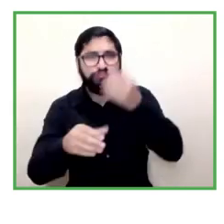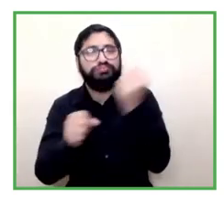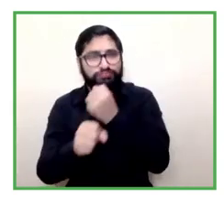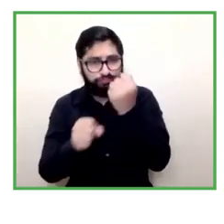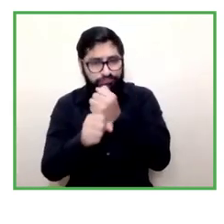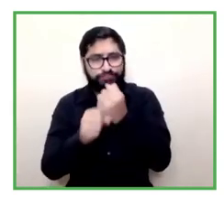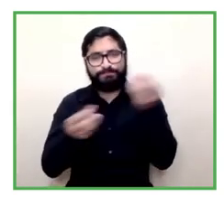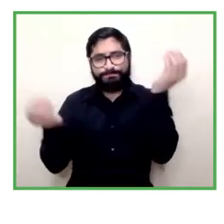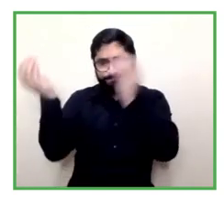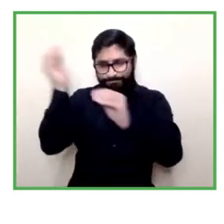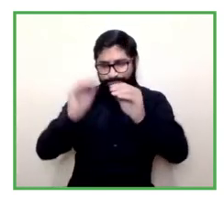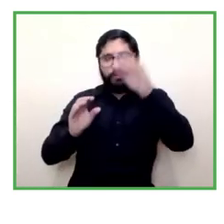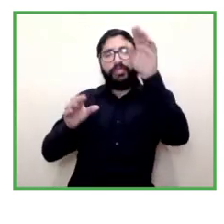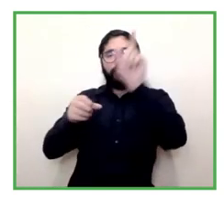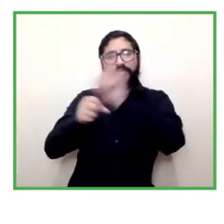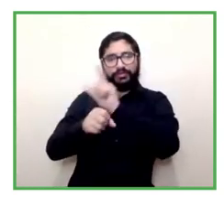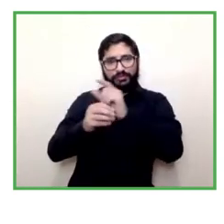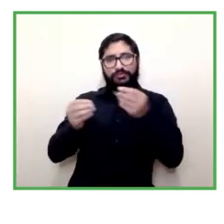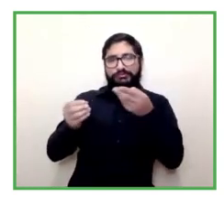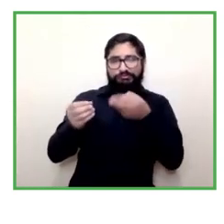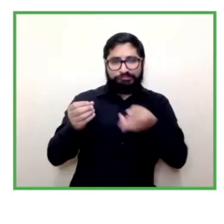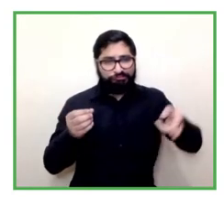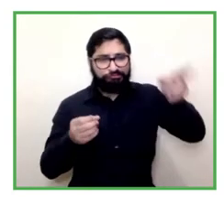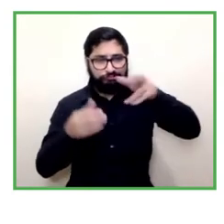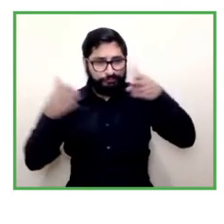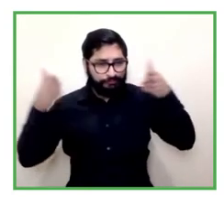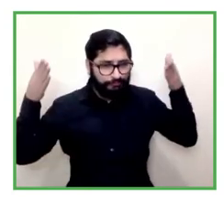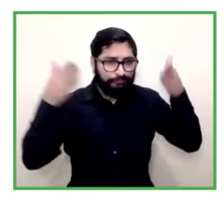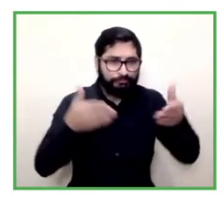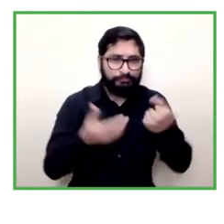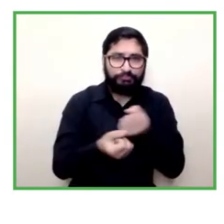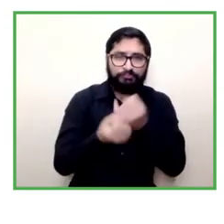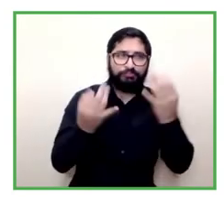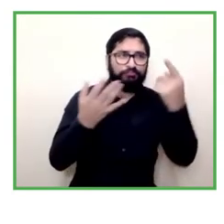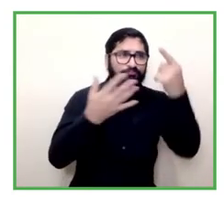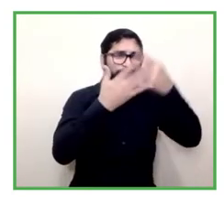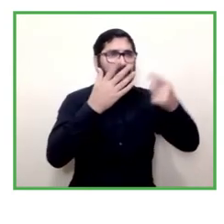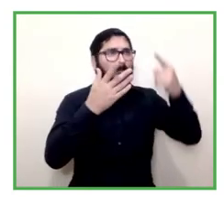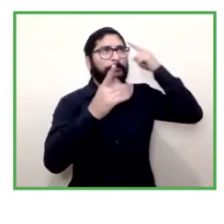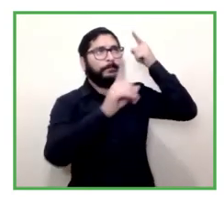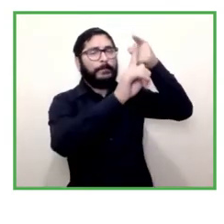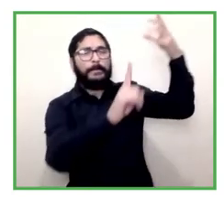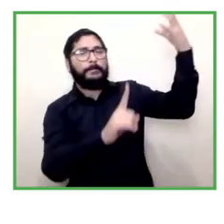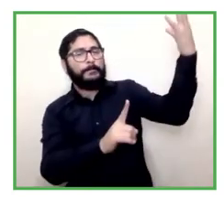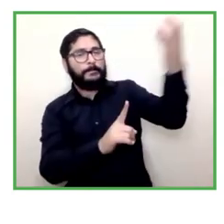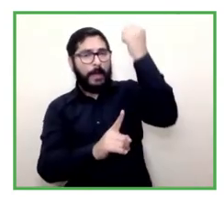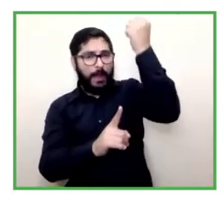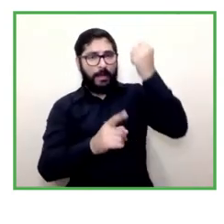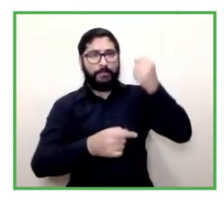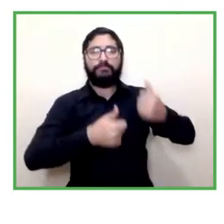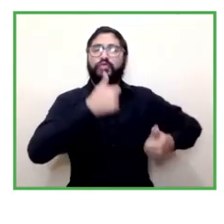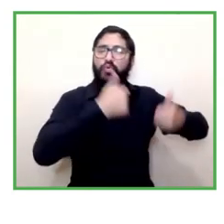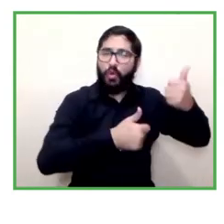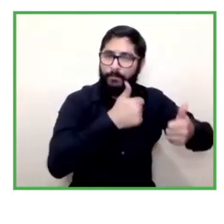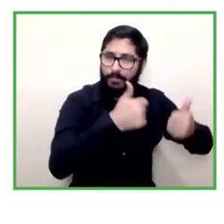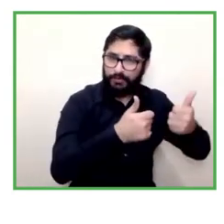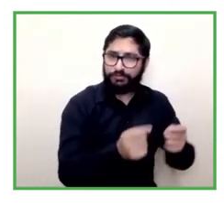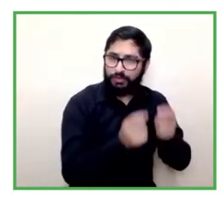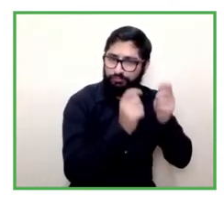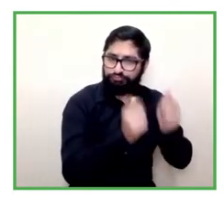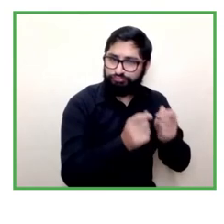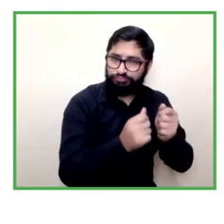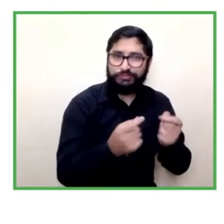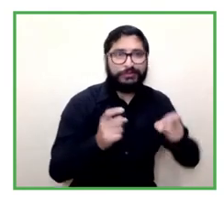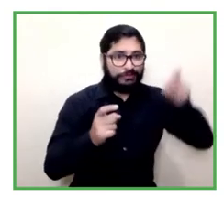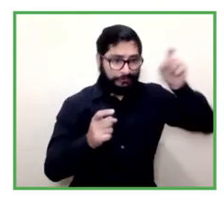intermediation or developing competences what would be those challenges and what would be the skills the competences we need